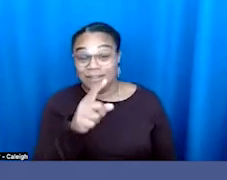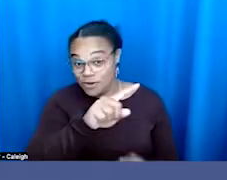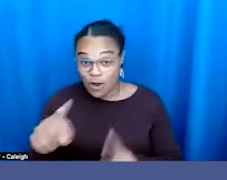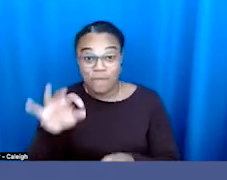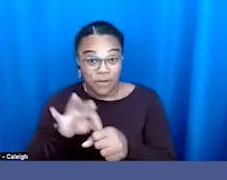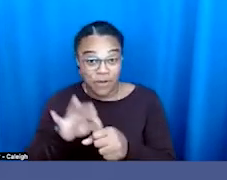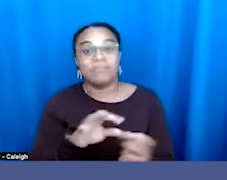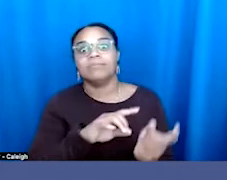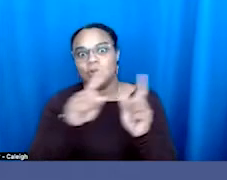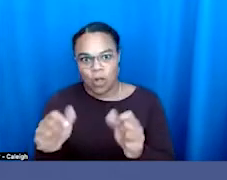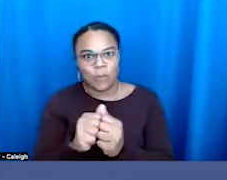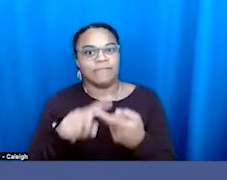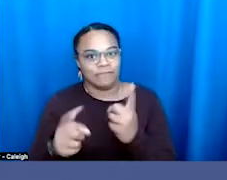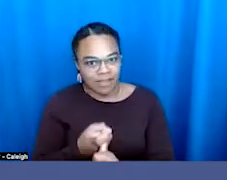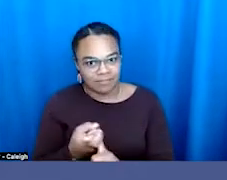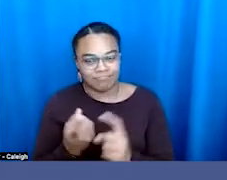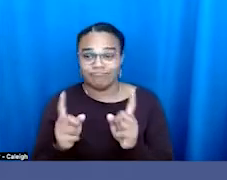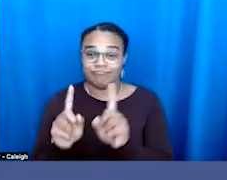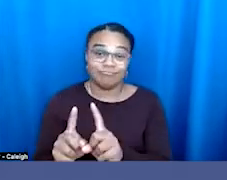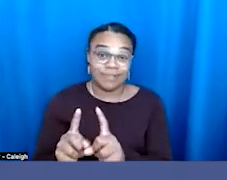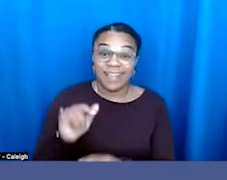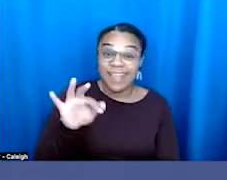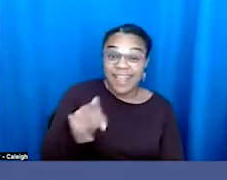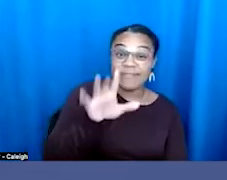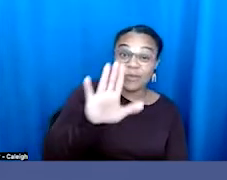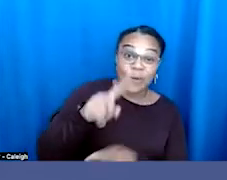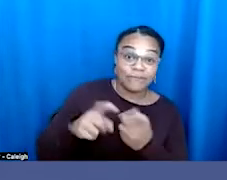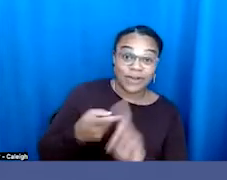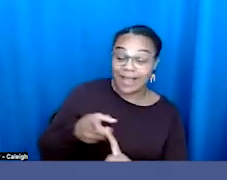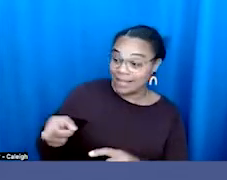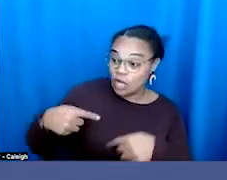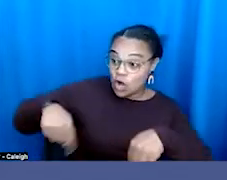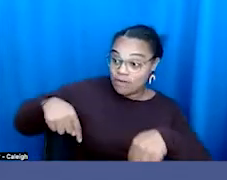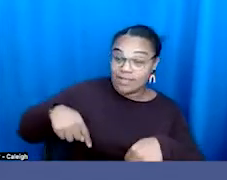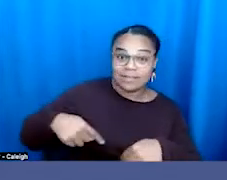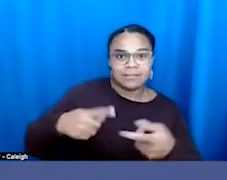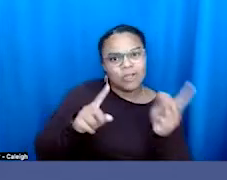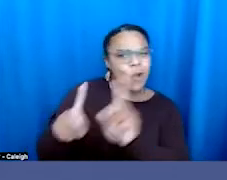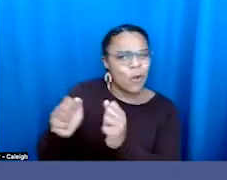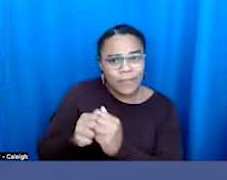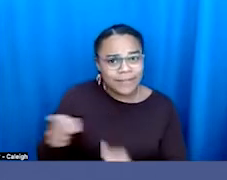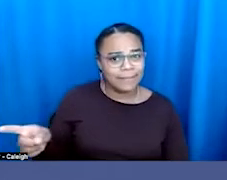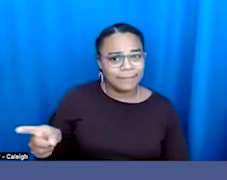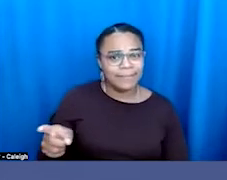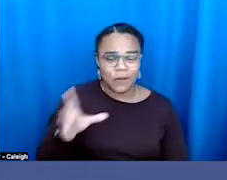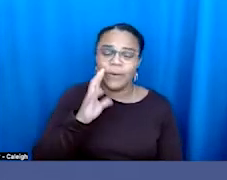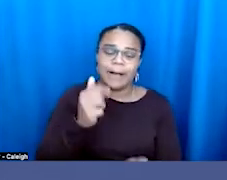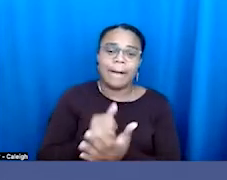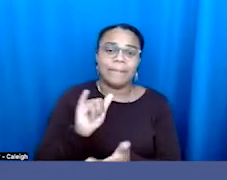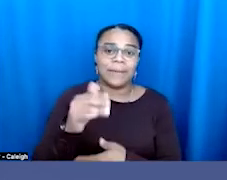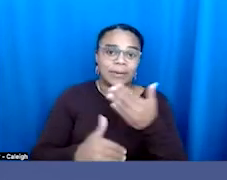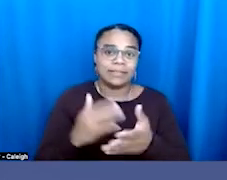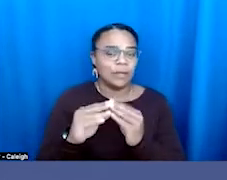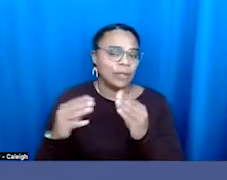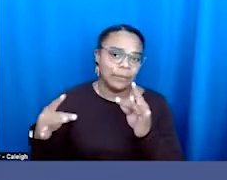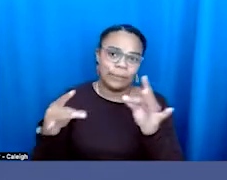a friend, accompany someone to vote. If they're nervous to do it, it'll make the process so much smoother. And lastly, if you've